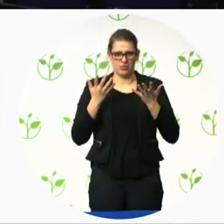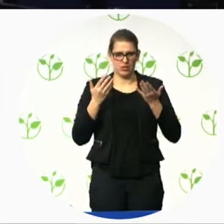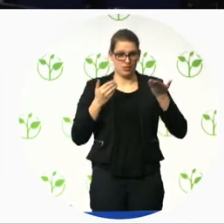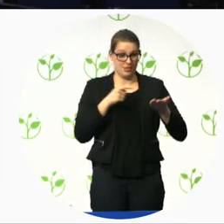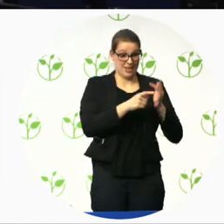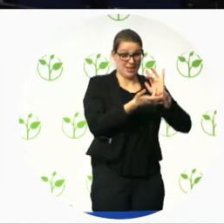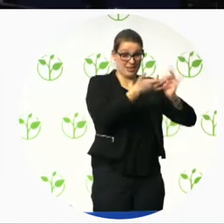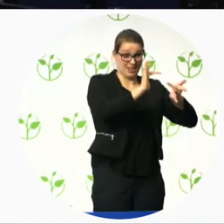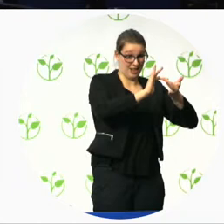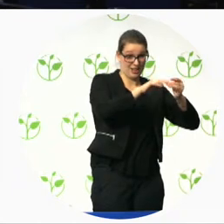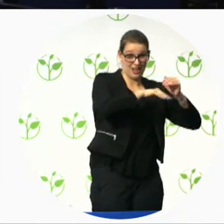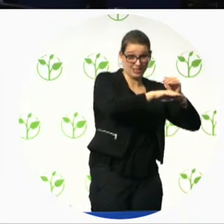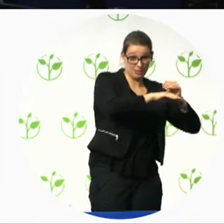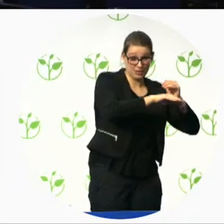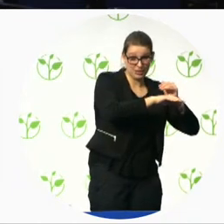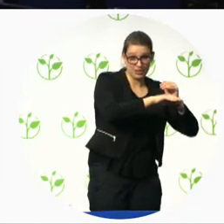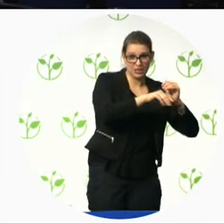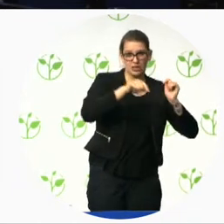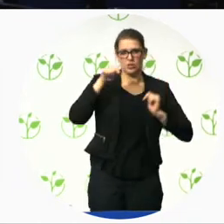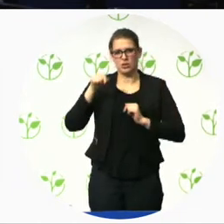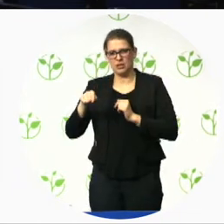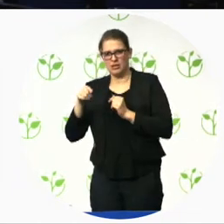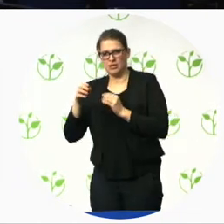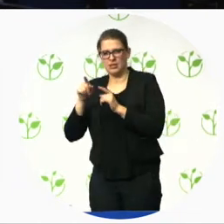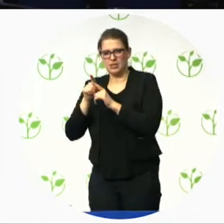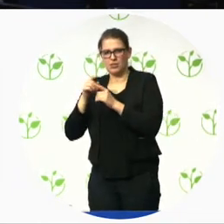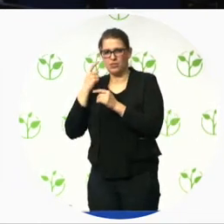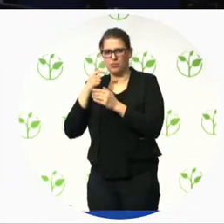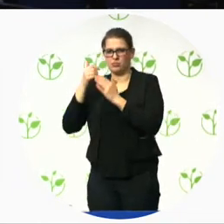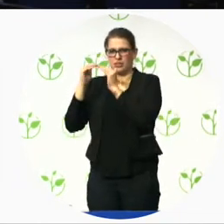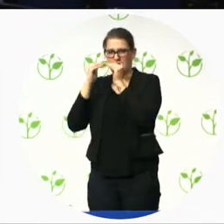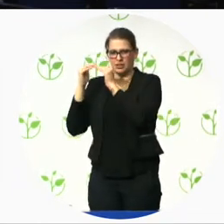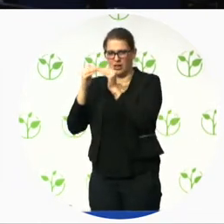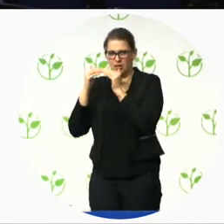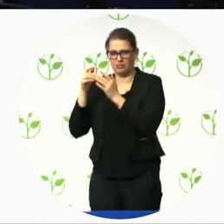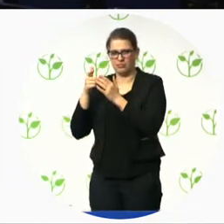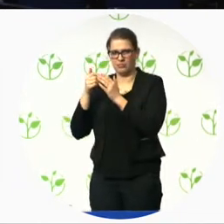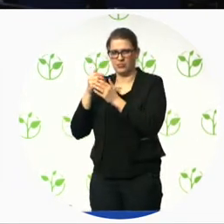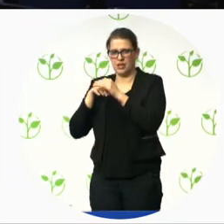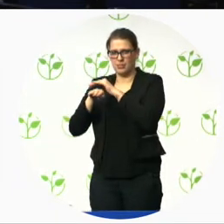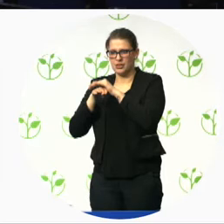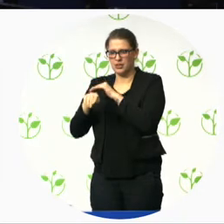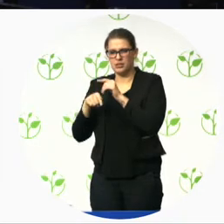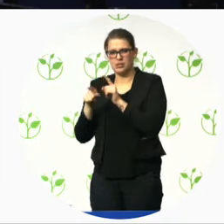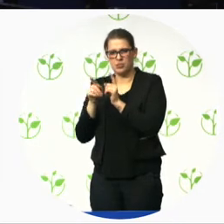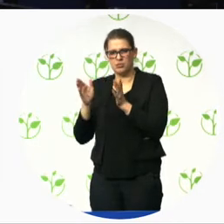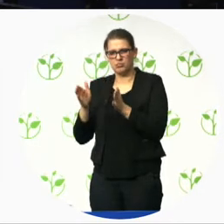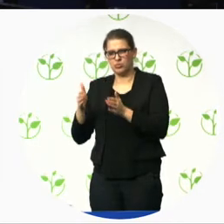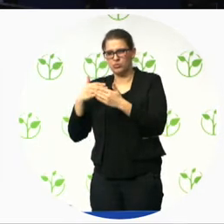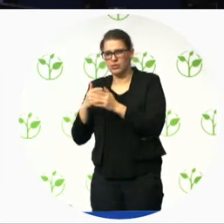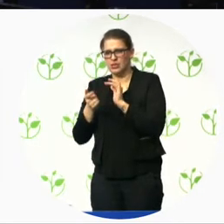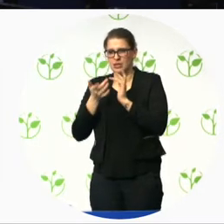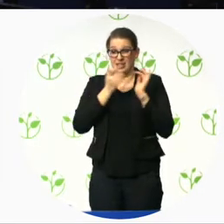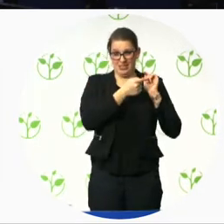why Canada is pursuing integrated accessibility standards rather than fragmented standards